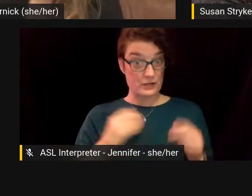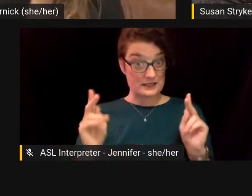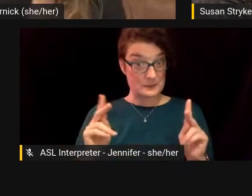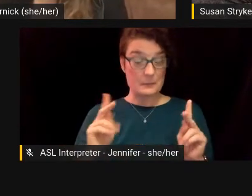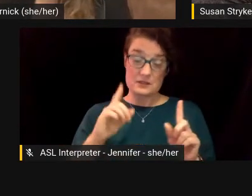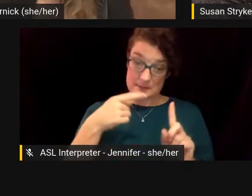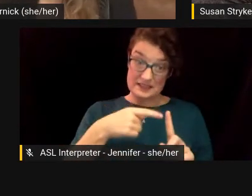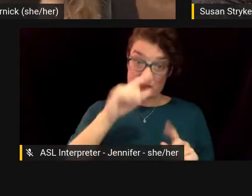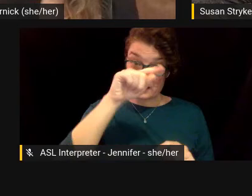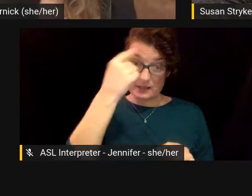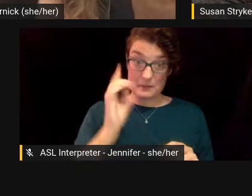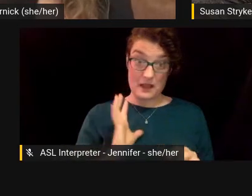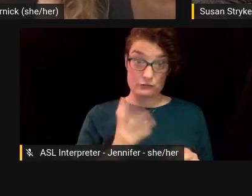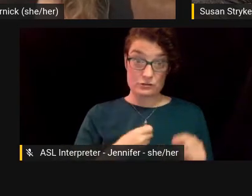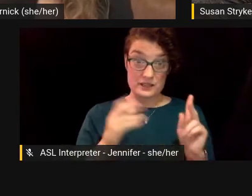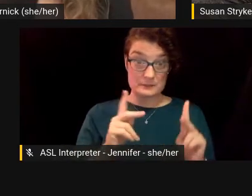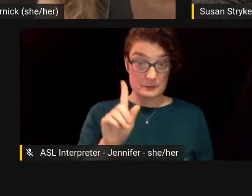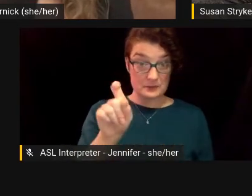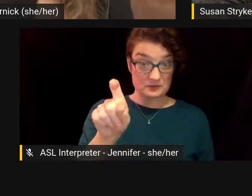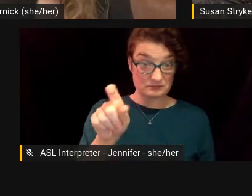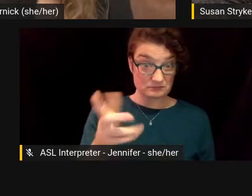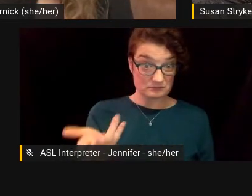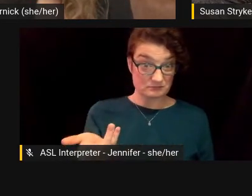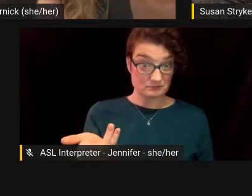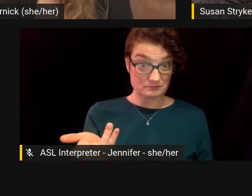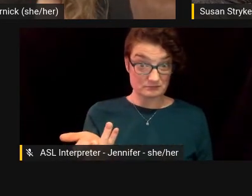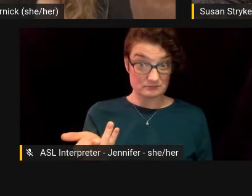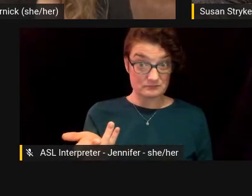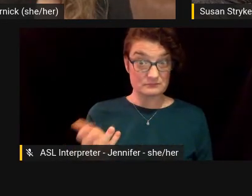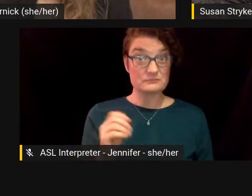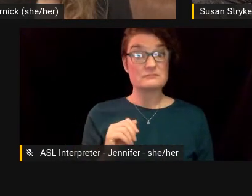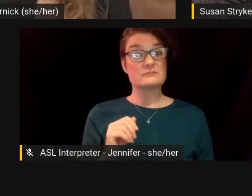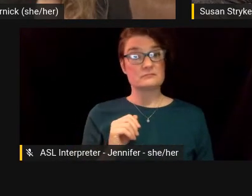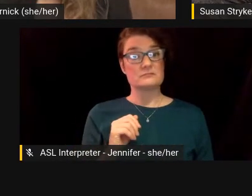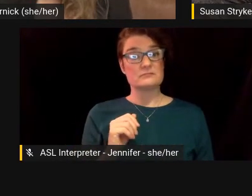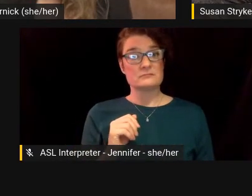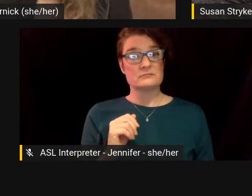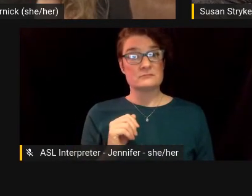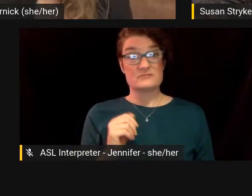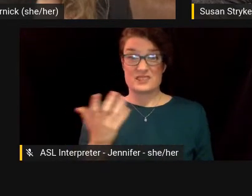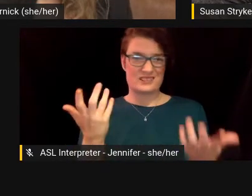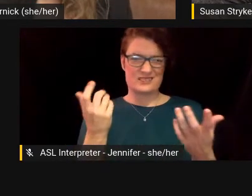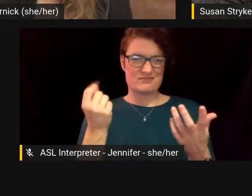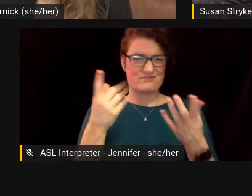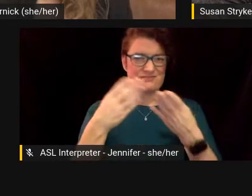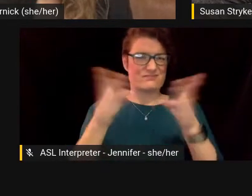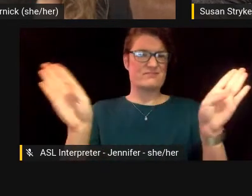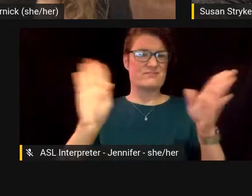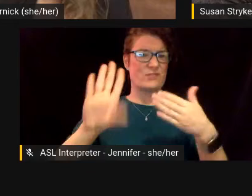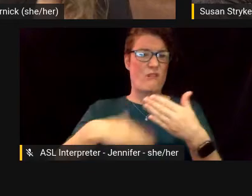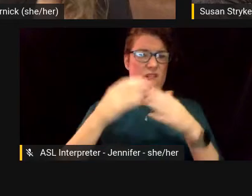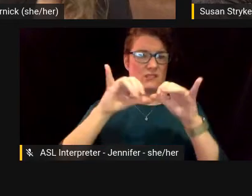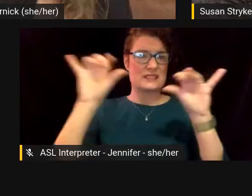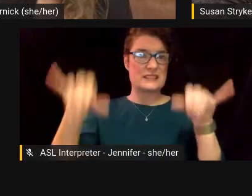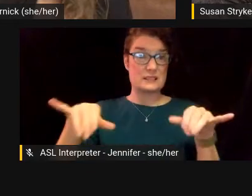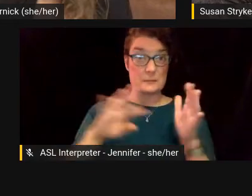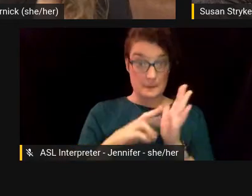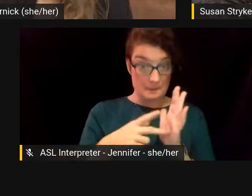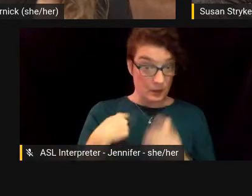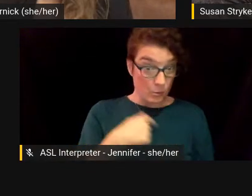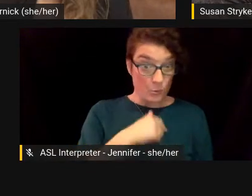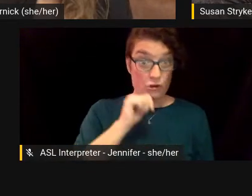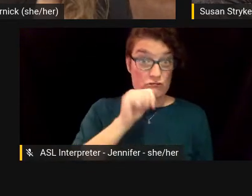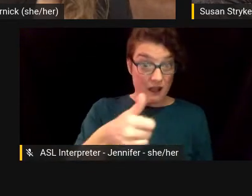specifically black trans people? Um, and it, and it's purely systemic. It's not that we're not applying to those jobs.